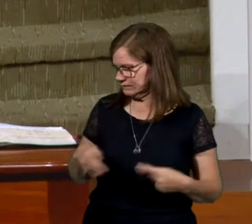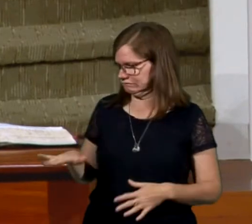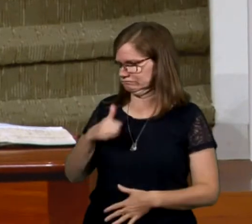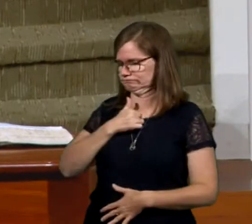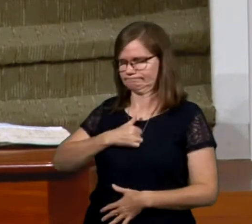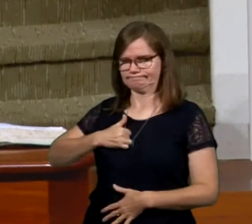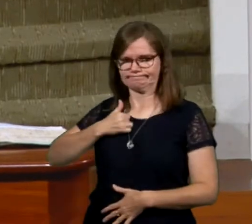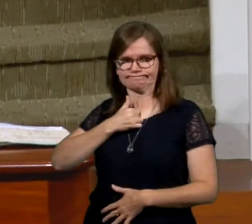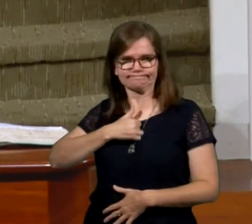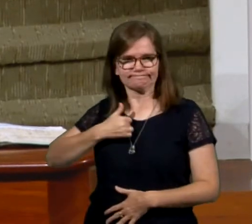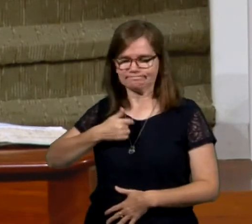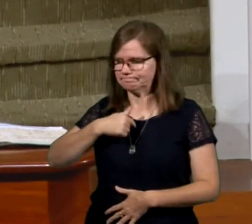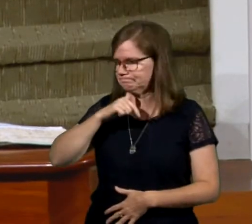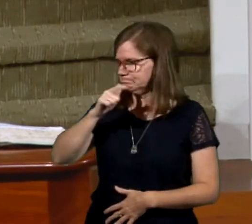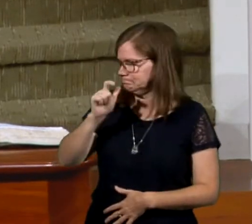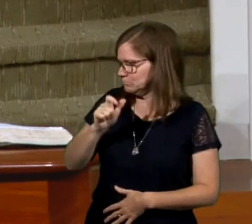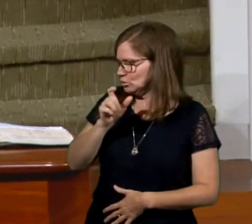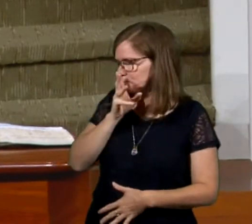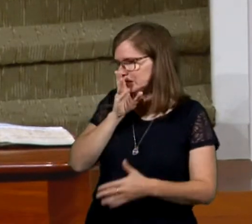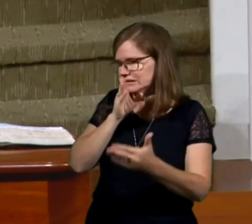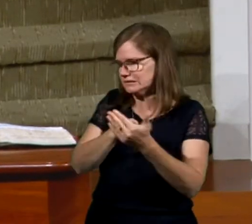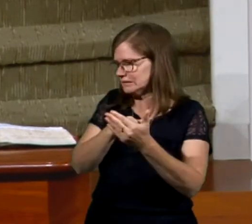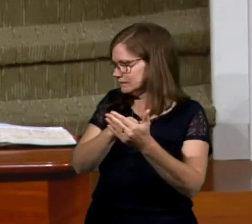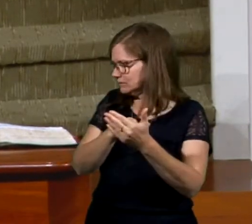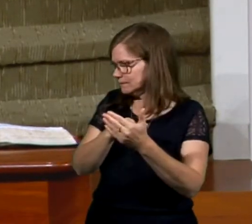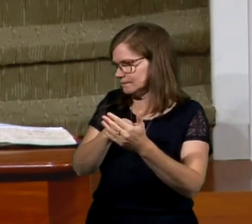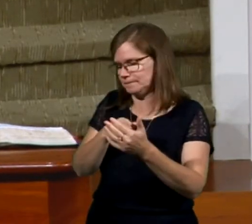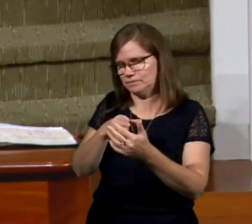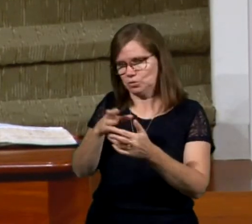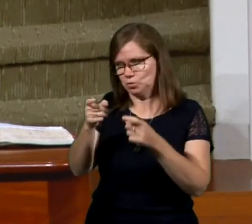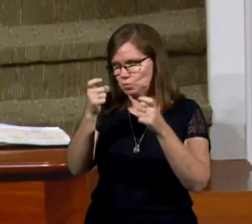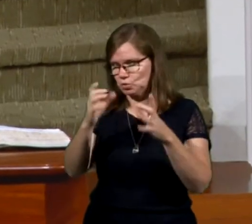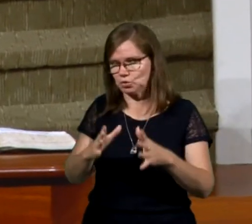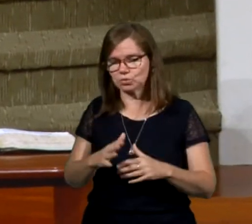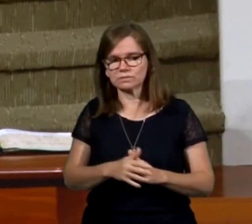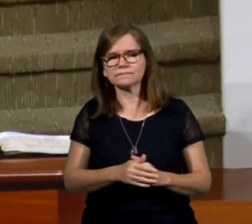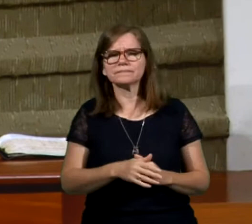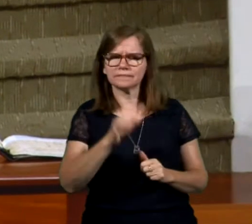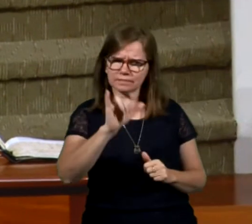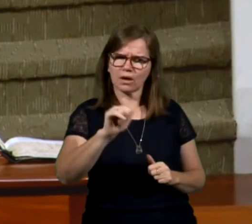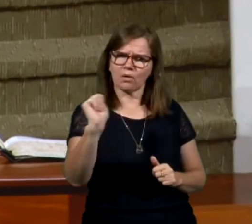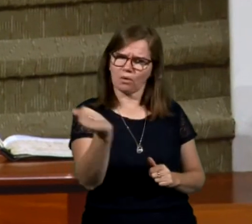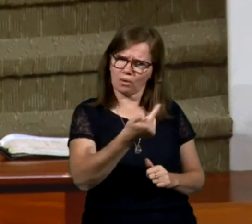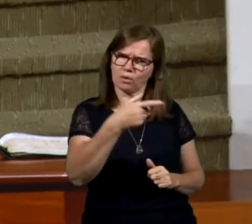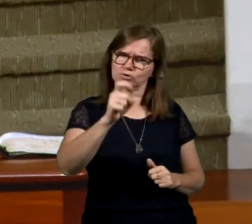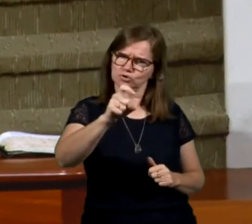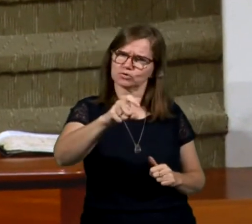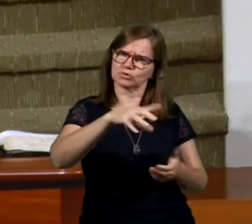I'm not supposed to speak evil against the ruler of your people. You that's a good thing for all of us to learn.